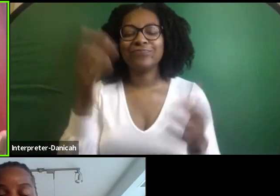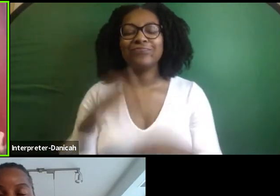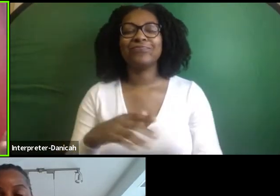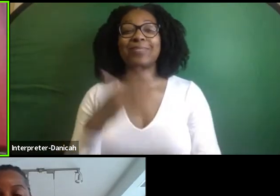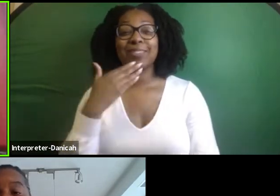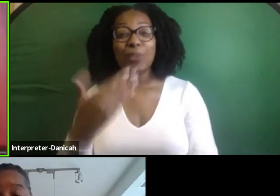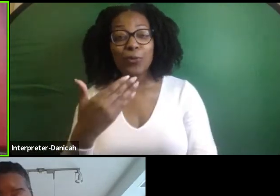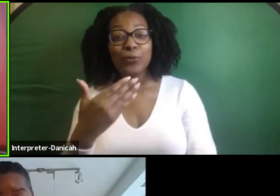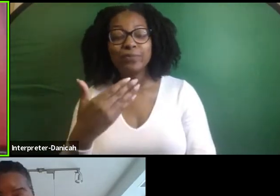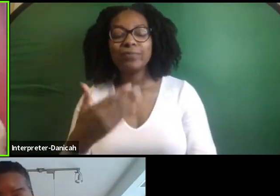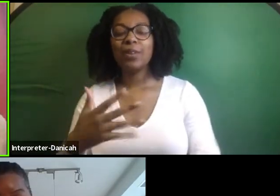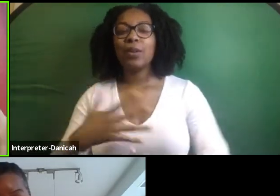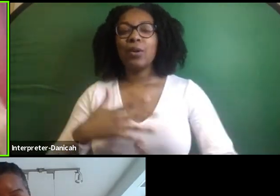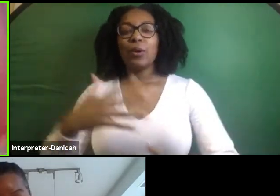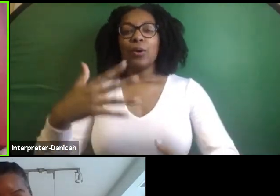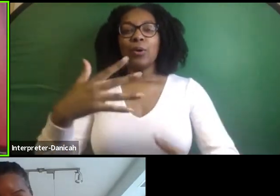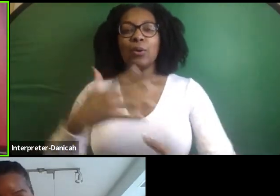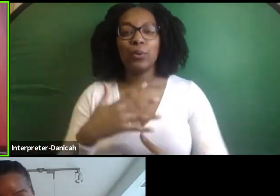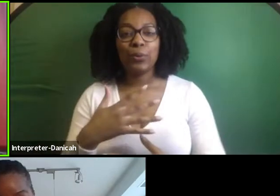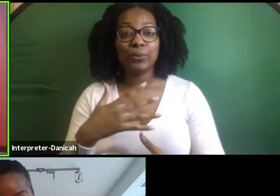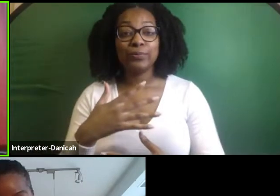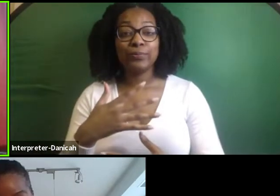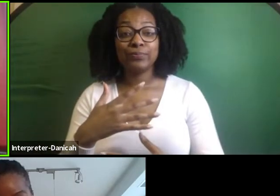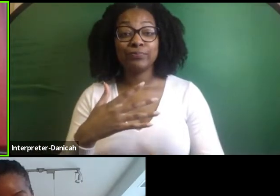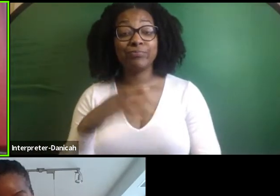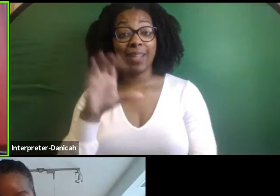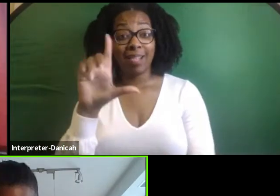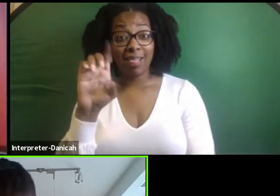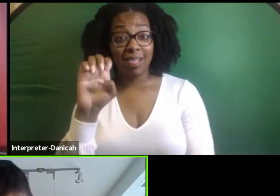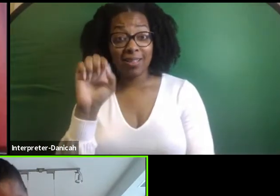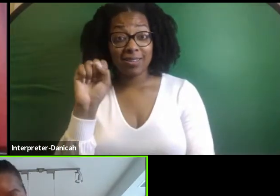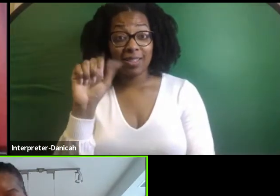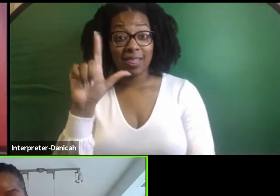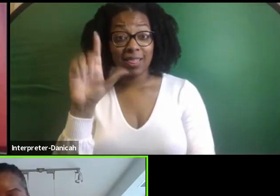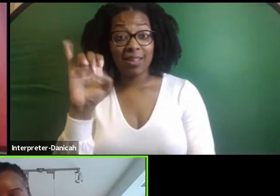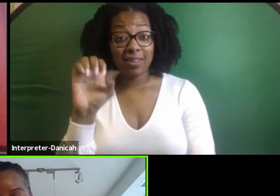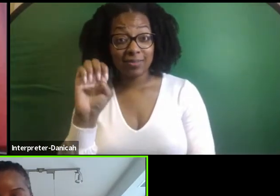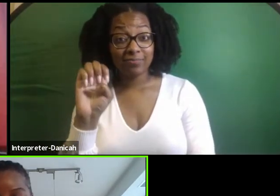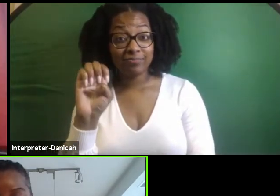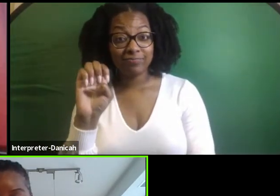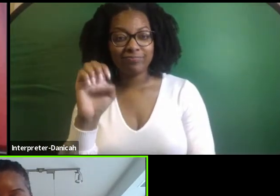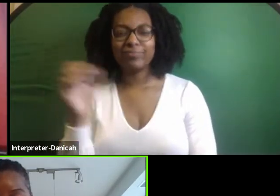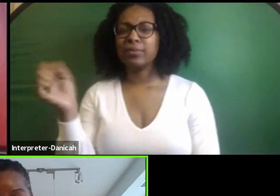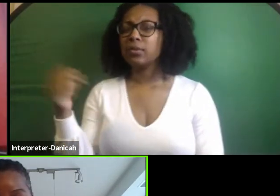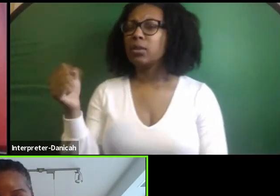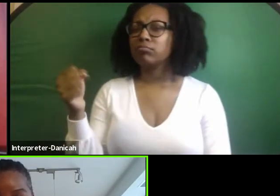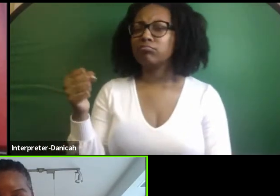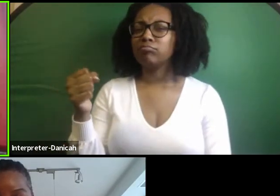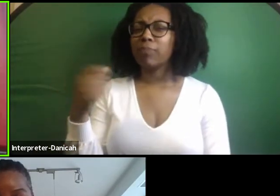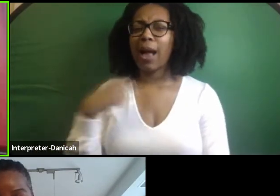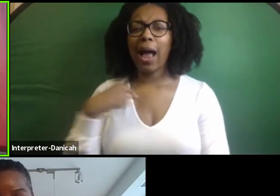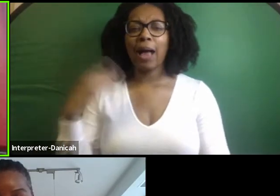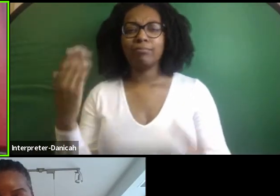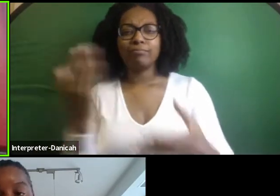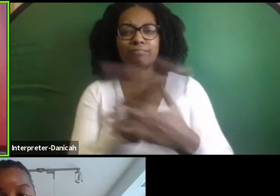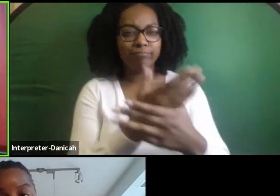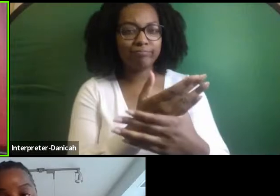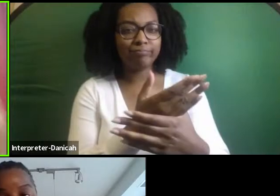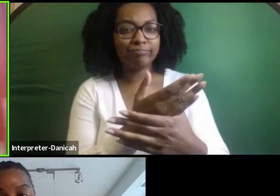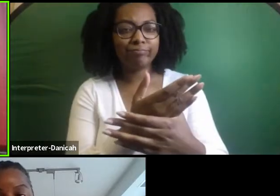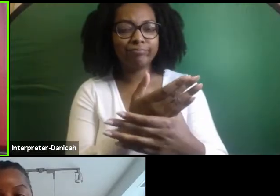Leslie. Yes. I'm the interrupting person. Yes. I told you. I'm going to do some shout outs.